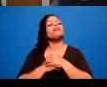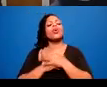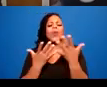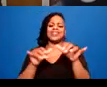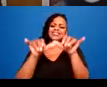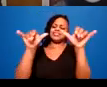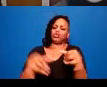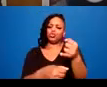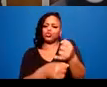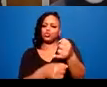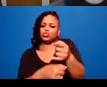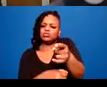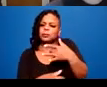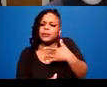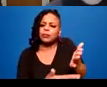trauma cross over?